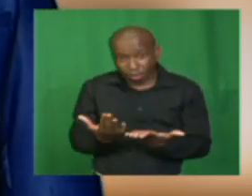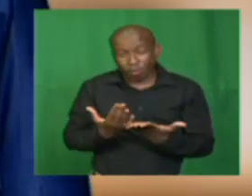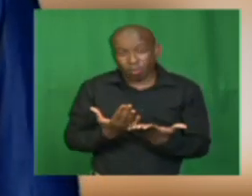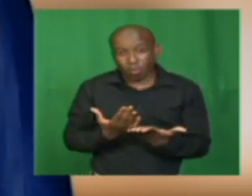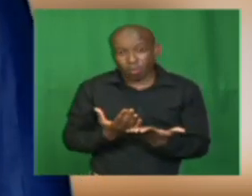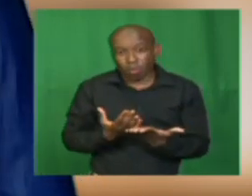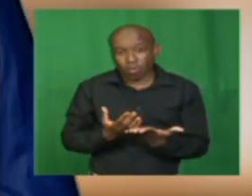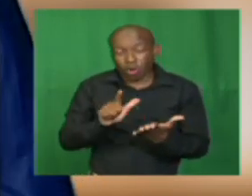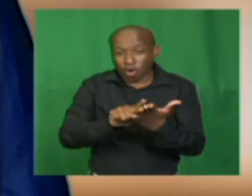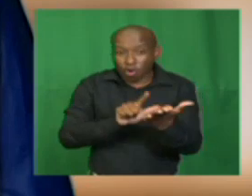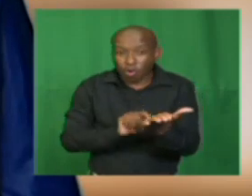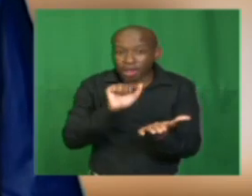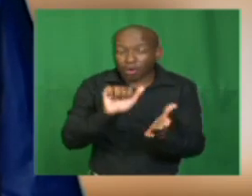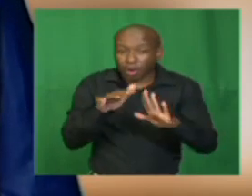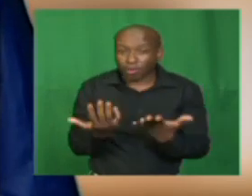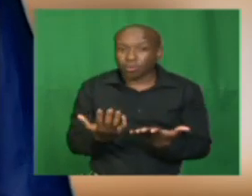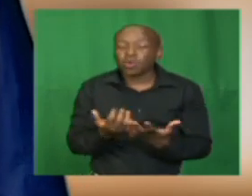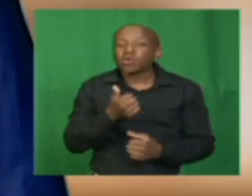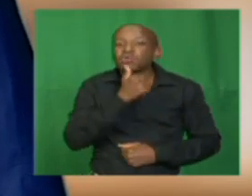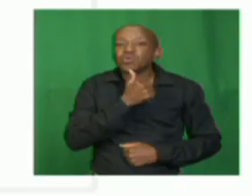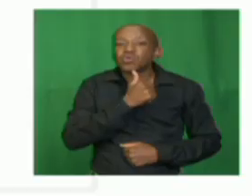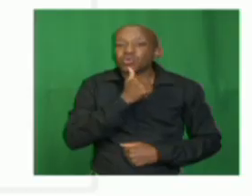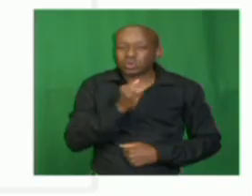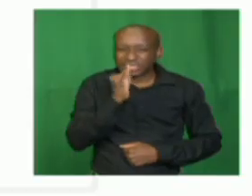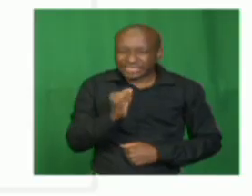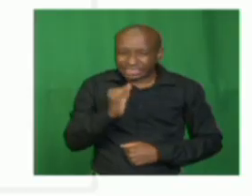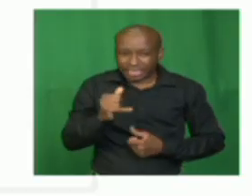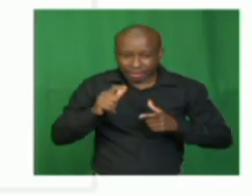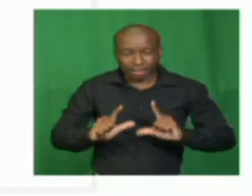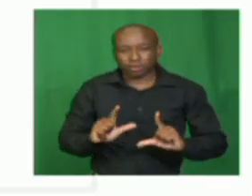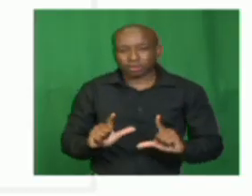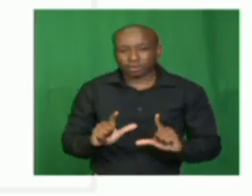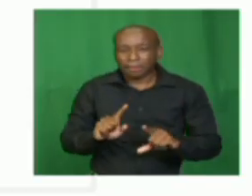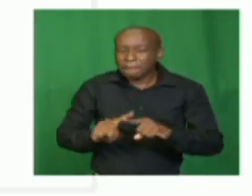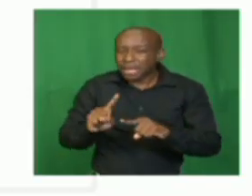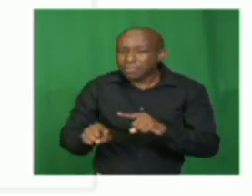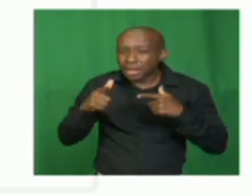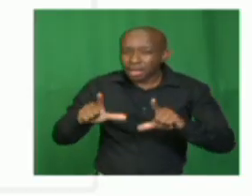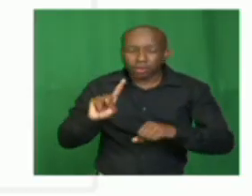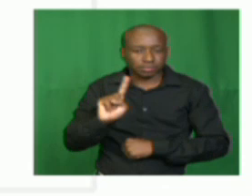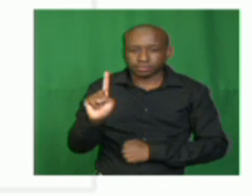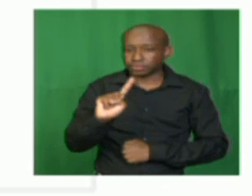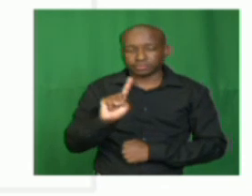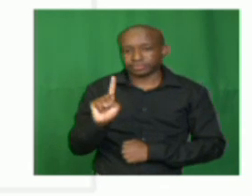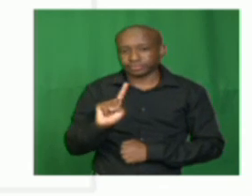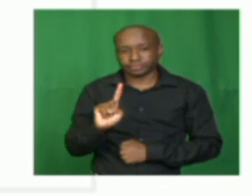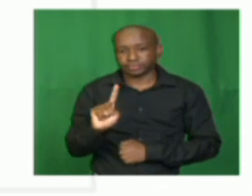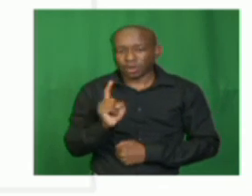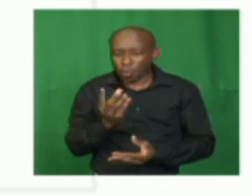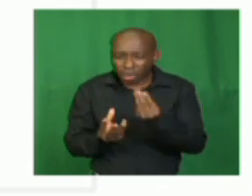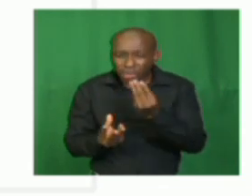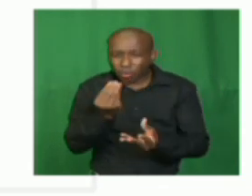You use formal language, no social media language. Do not use